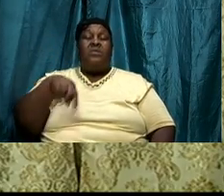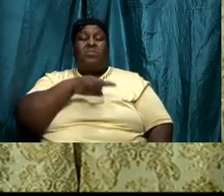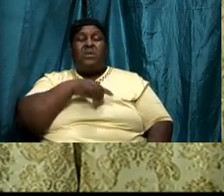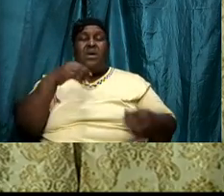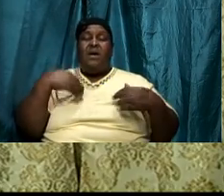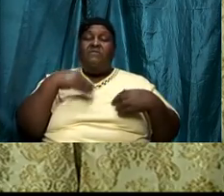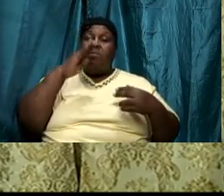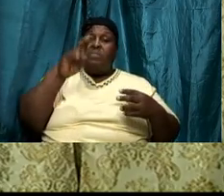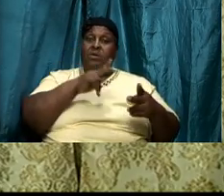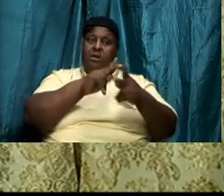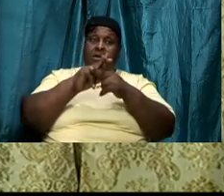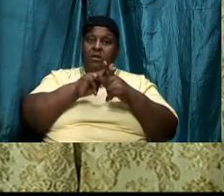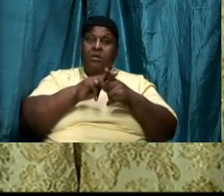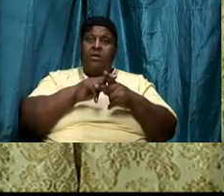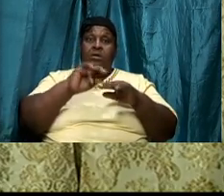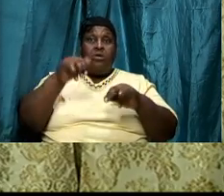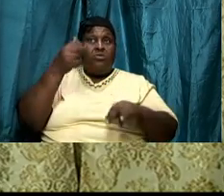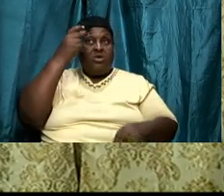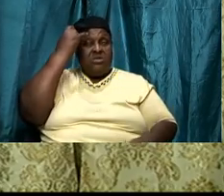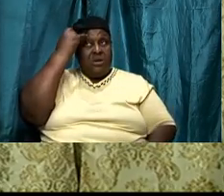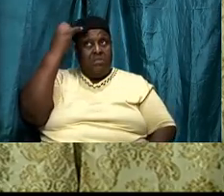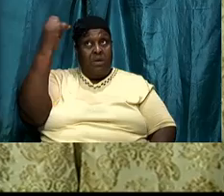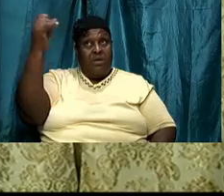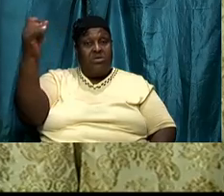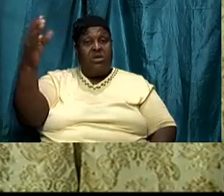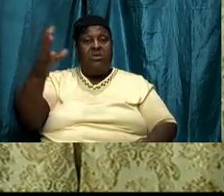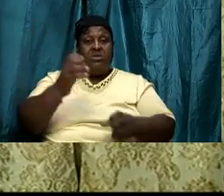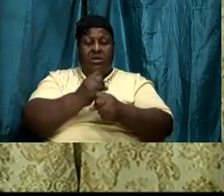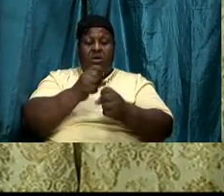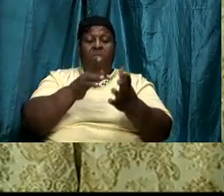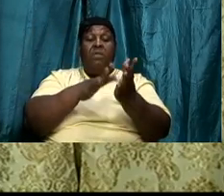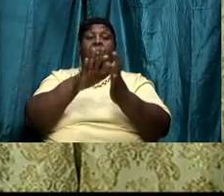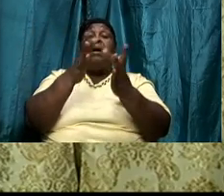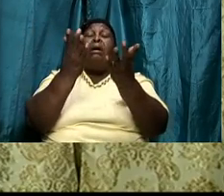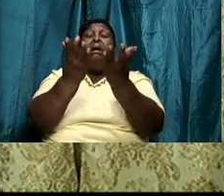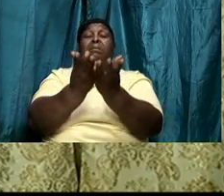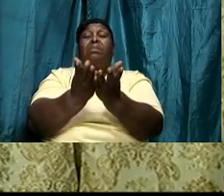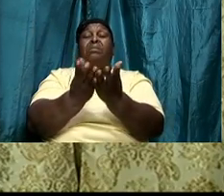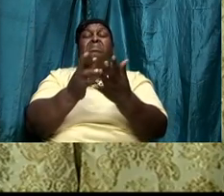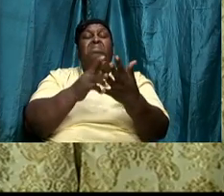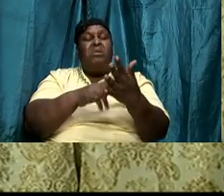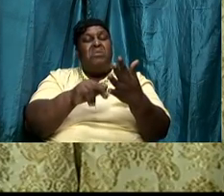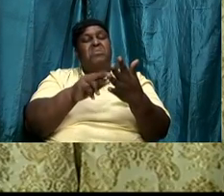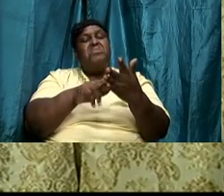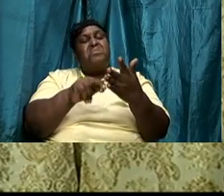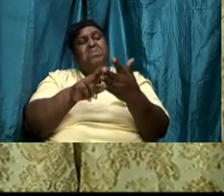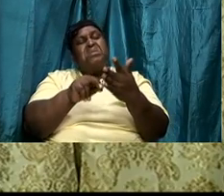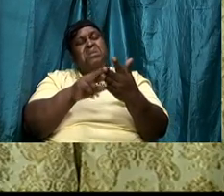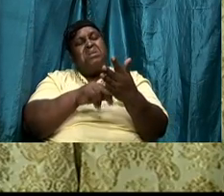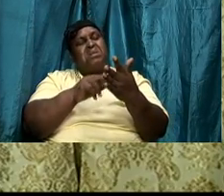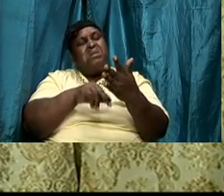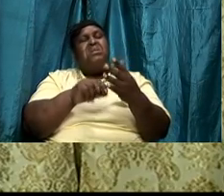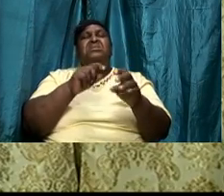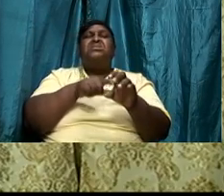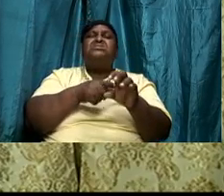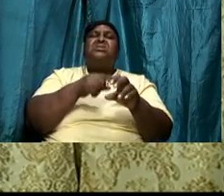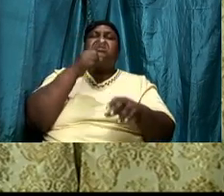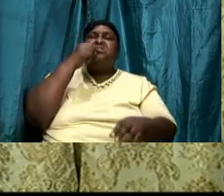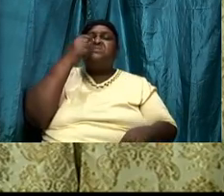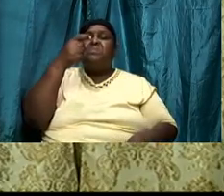because just imagine now that we can take up the book and read and start to speak